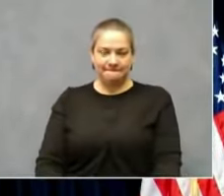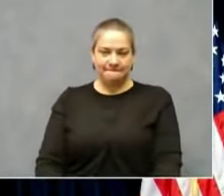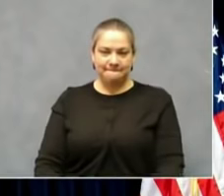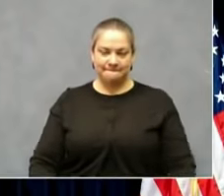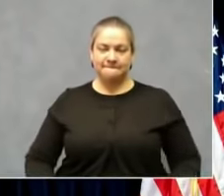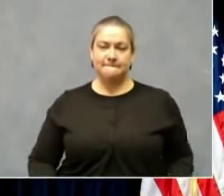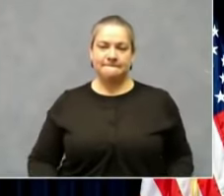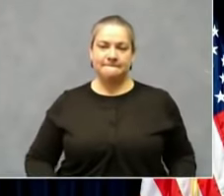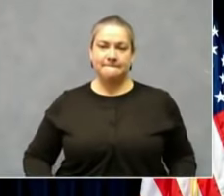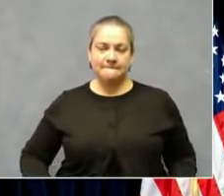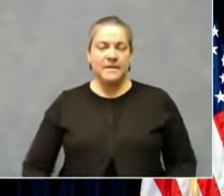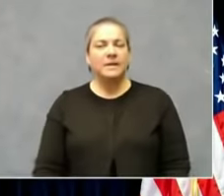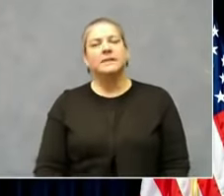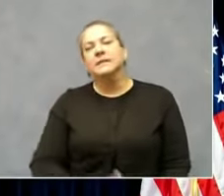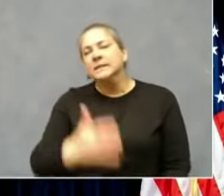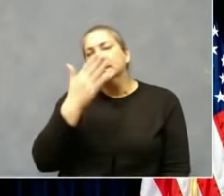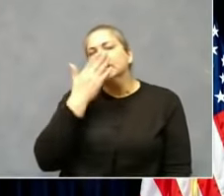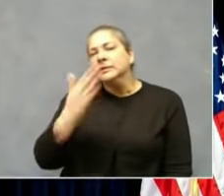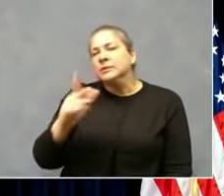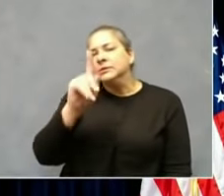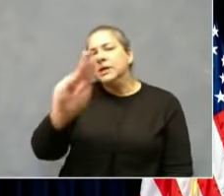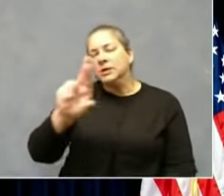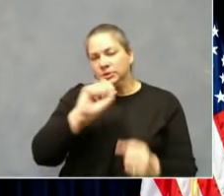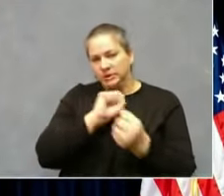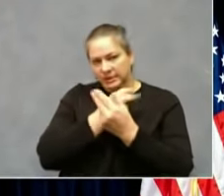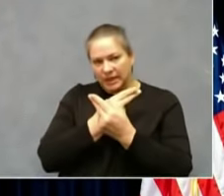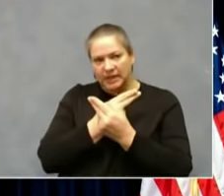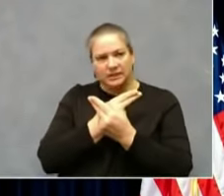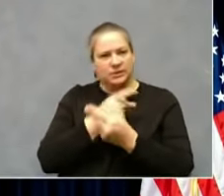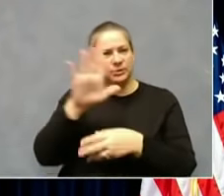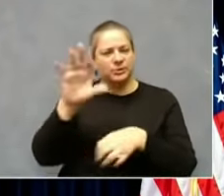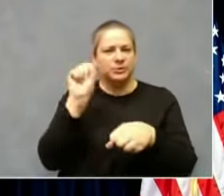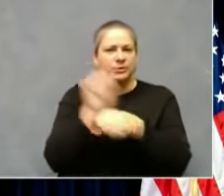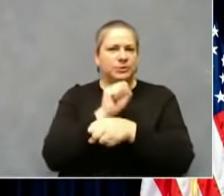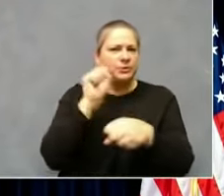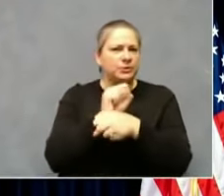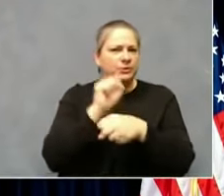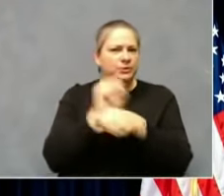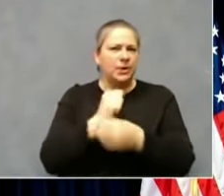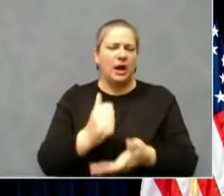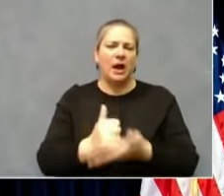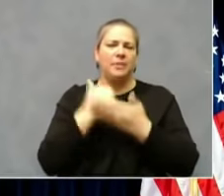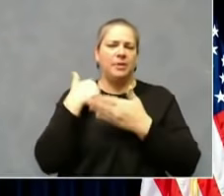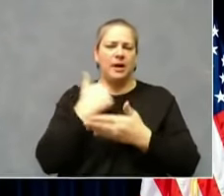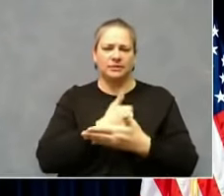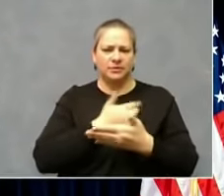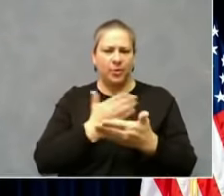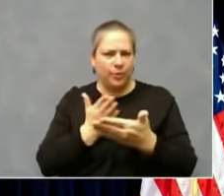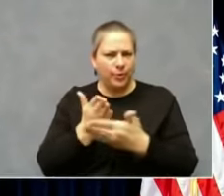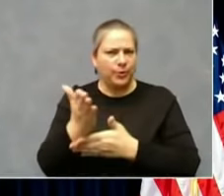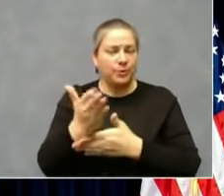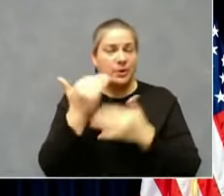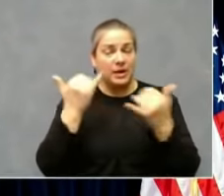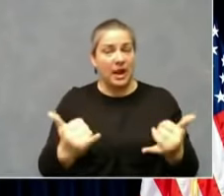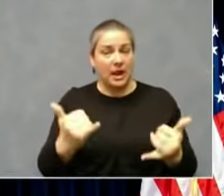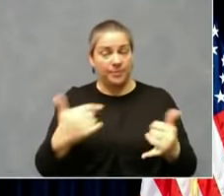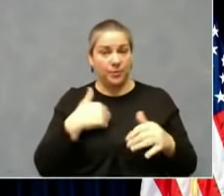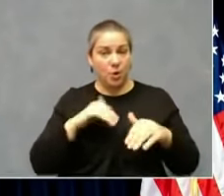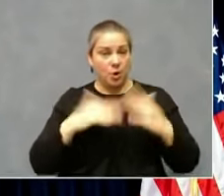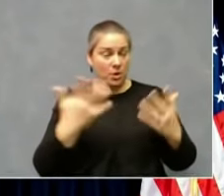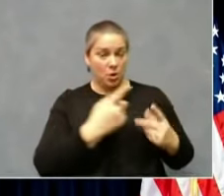Thank you to Dr. Stack for all your work helping us get through this. We're going to open it up to questions. We have numerous